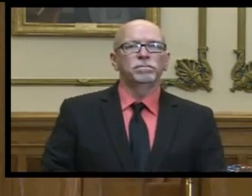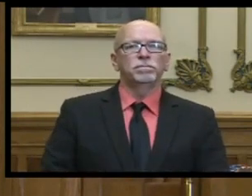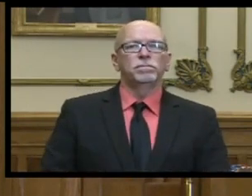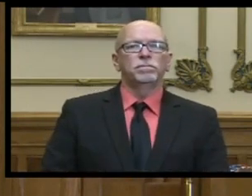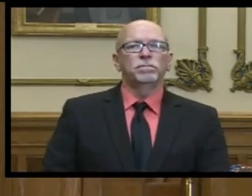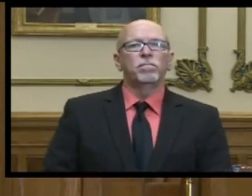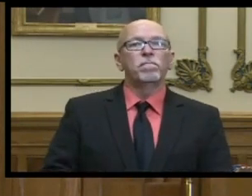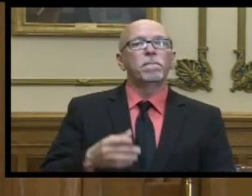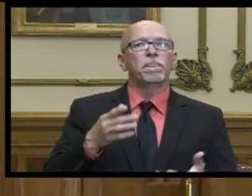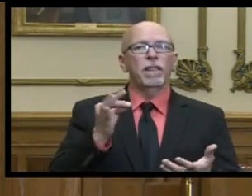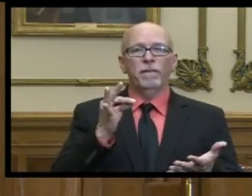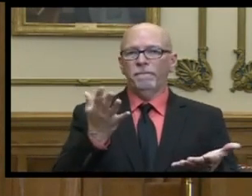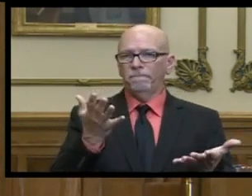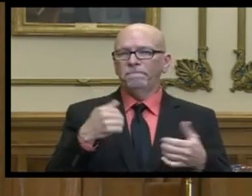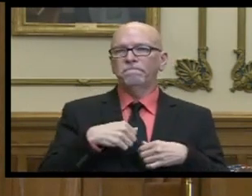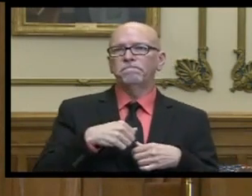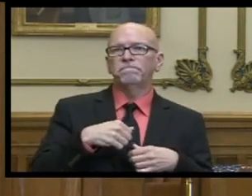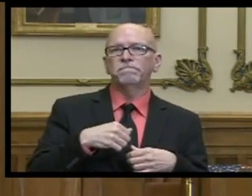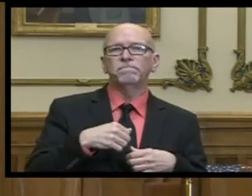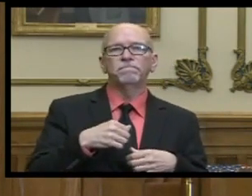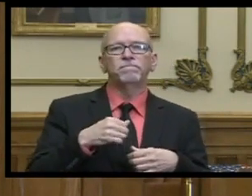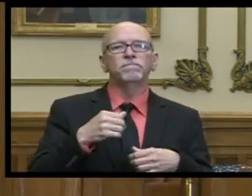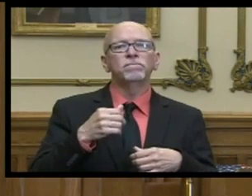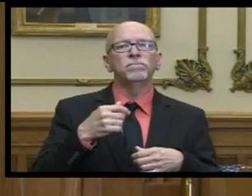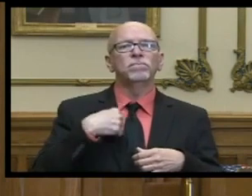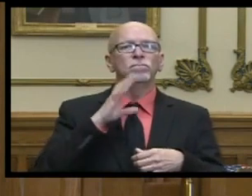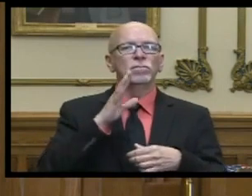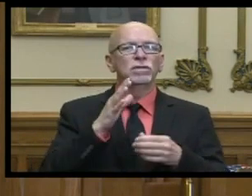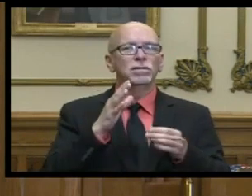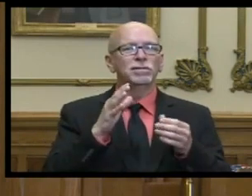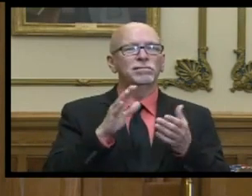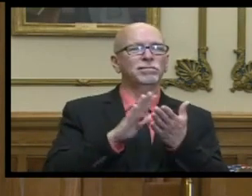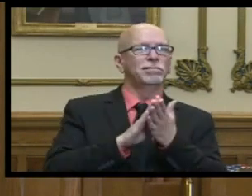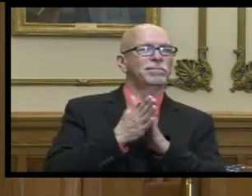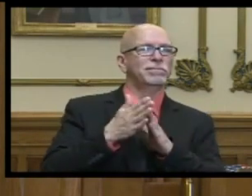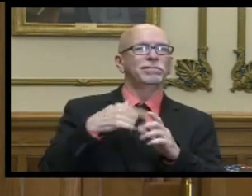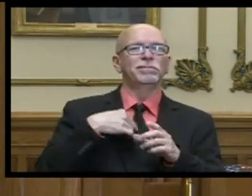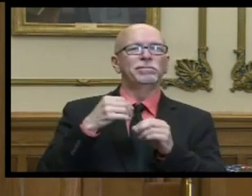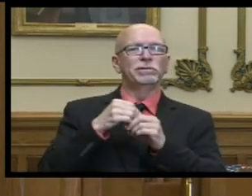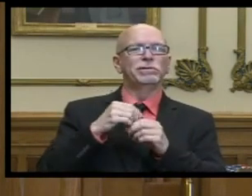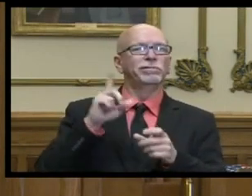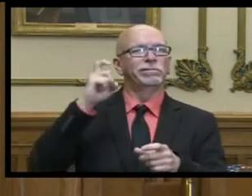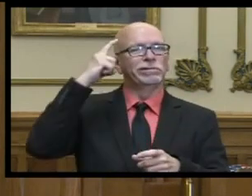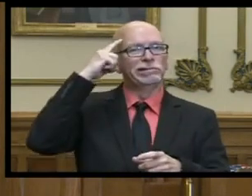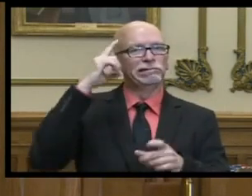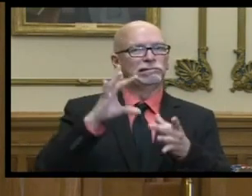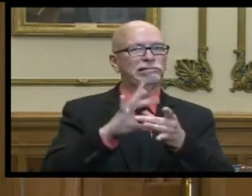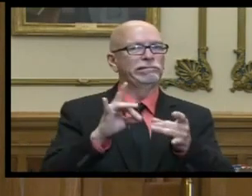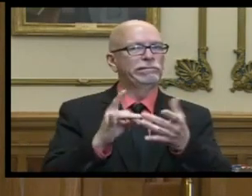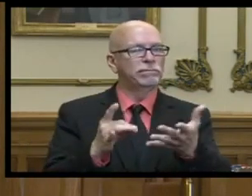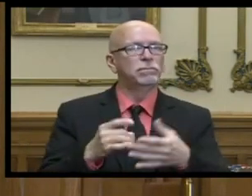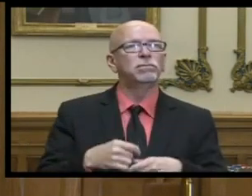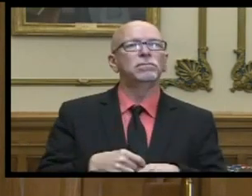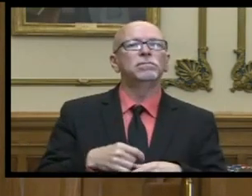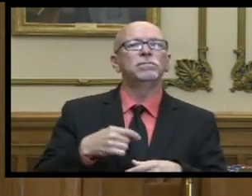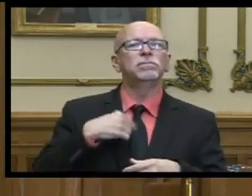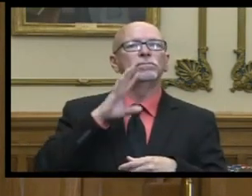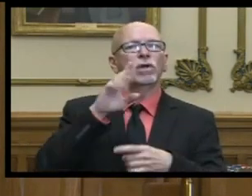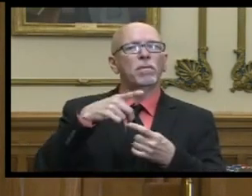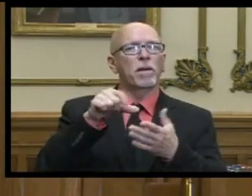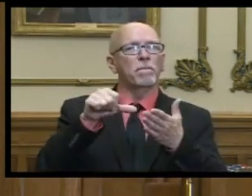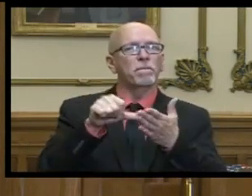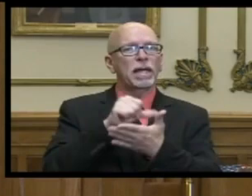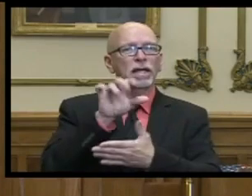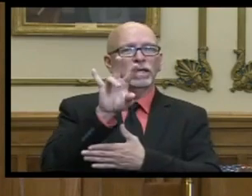and if i may to i'm going to get a little bureaucratic here on you governor i'm going to refer to page